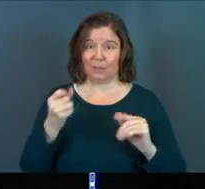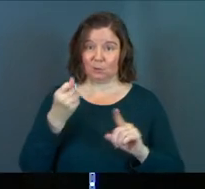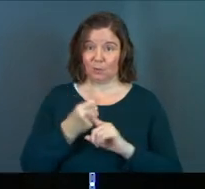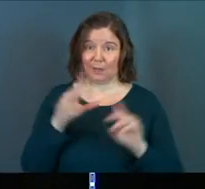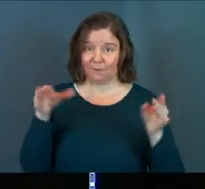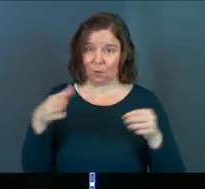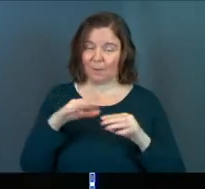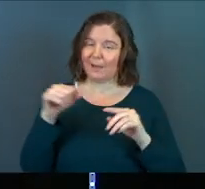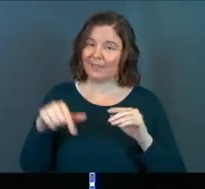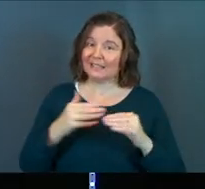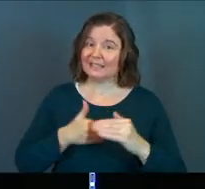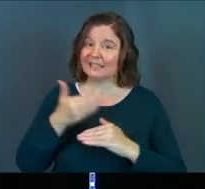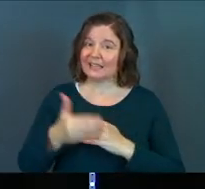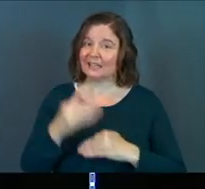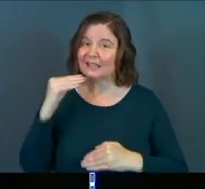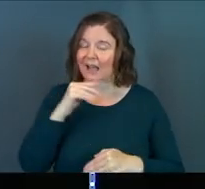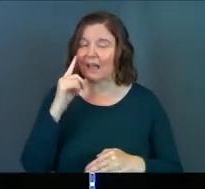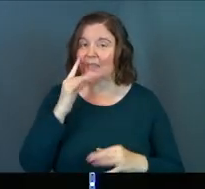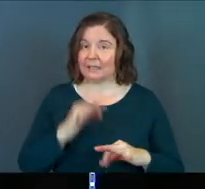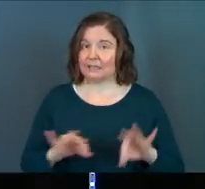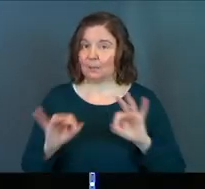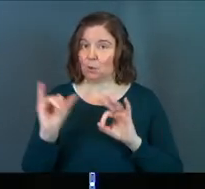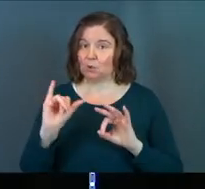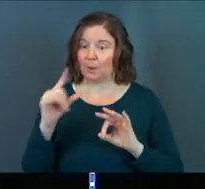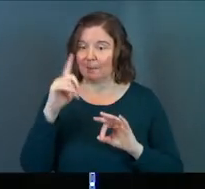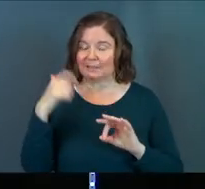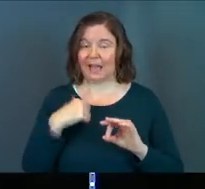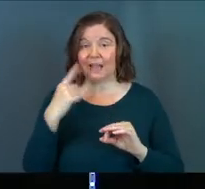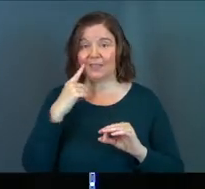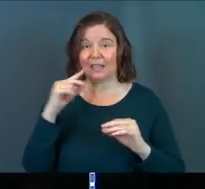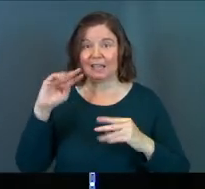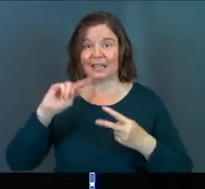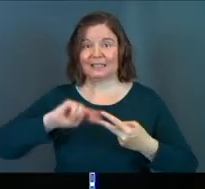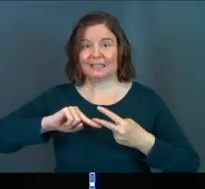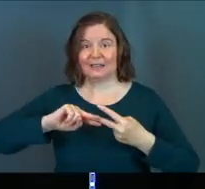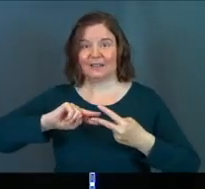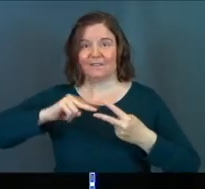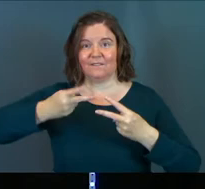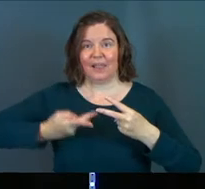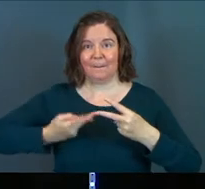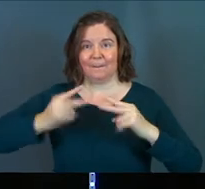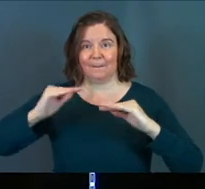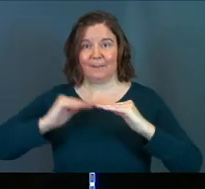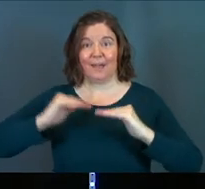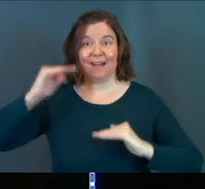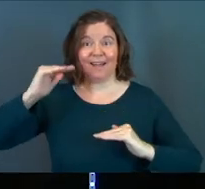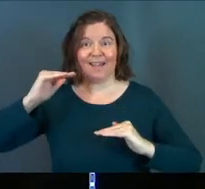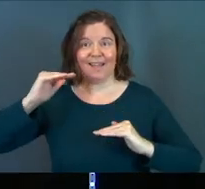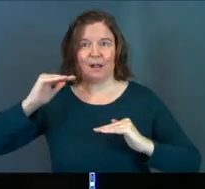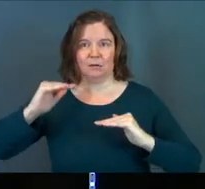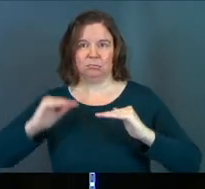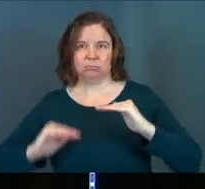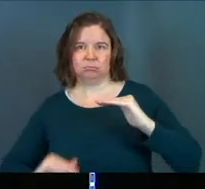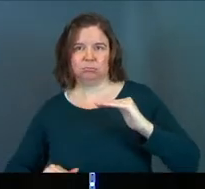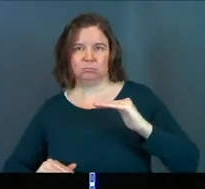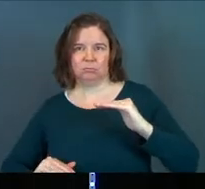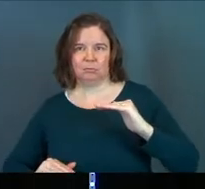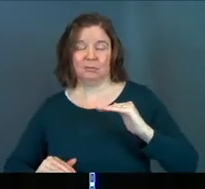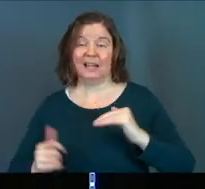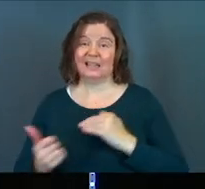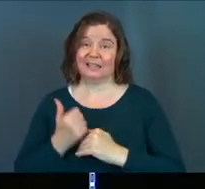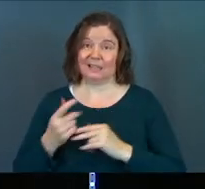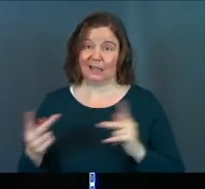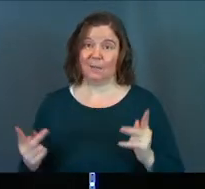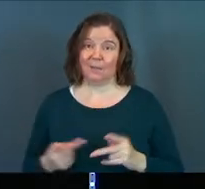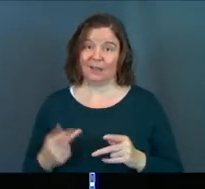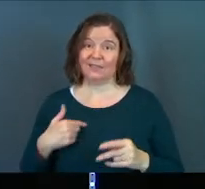is hitting home on. But this next lie, I think, is so important because I think it's the flip side to this conversation on humility, a place that we can get to, a dangerous place that